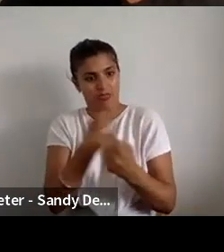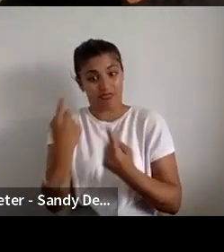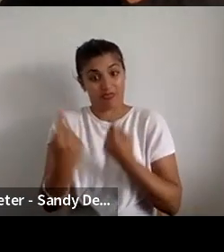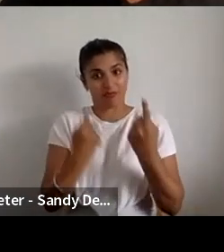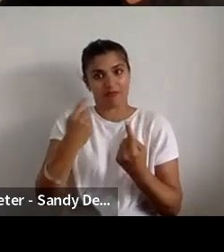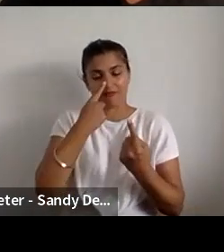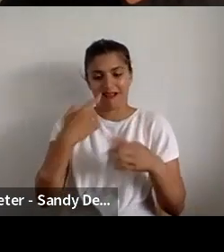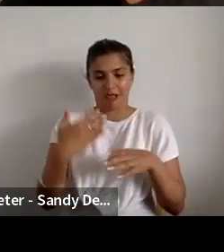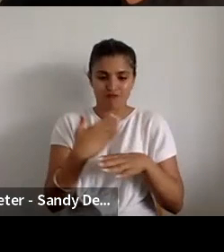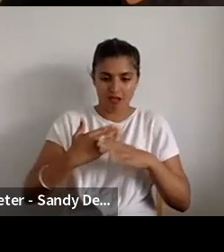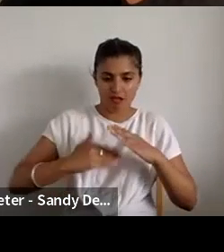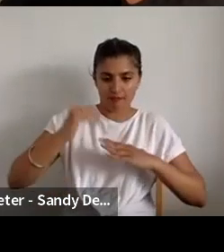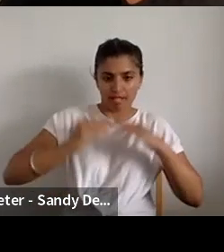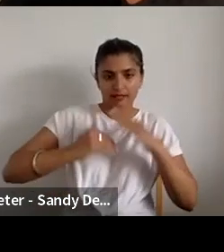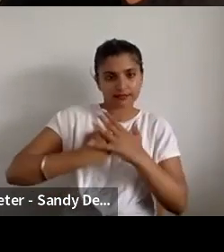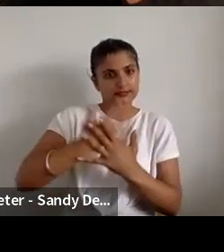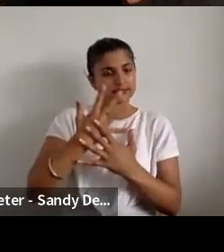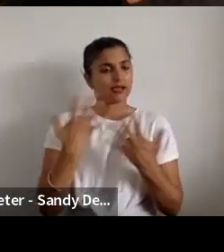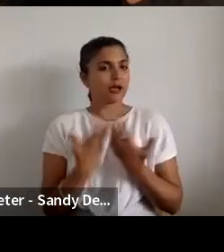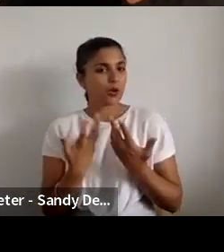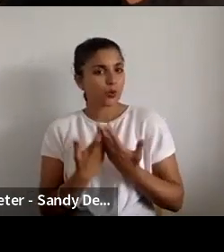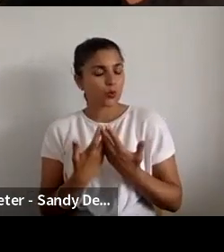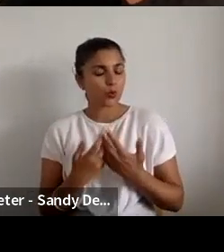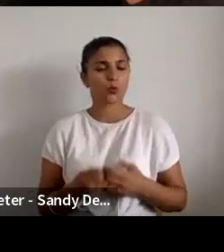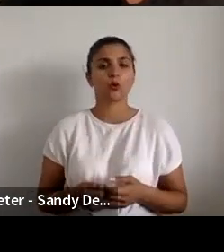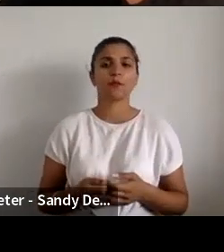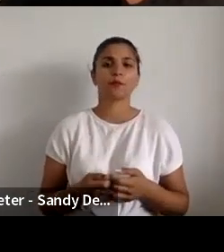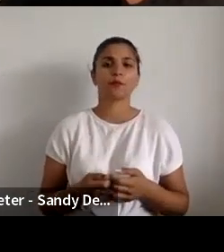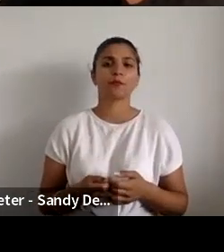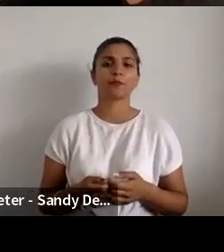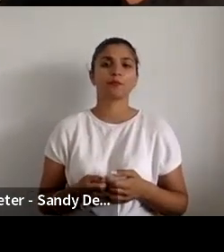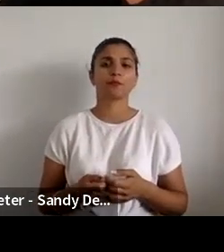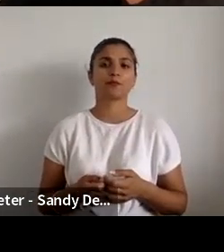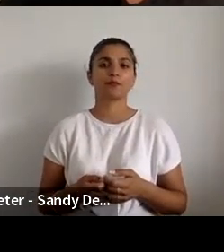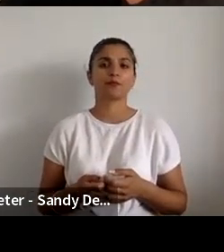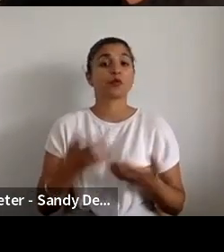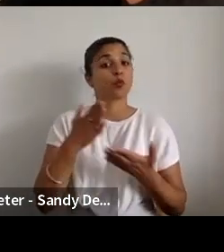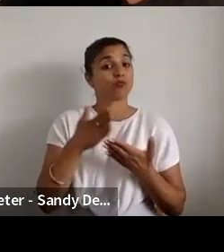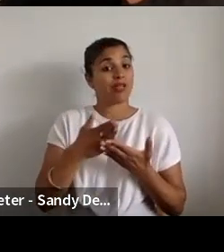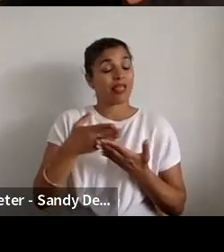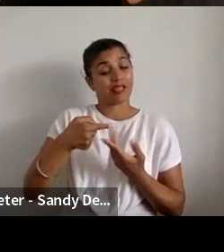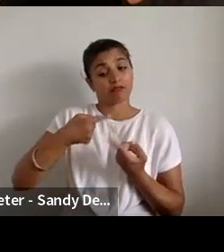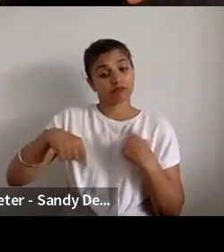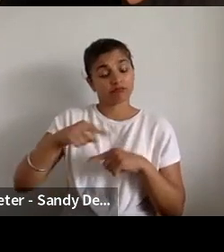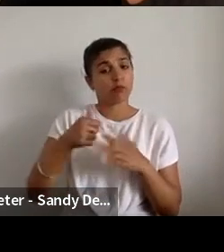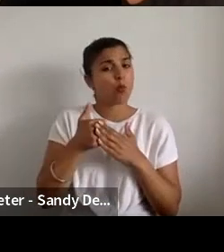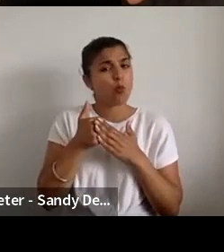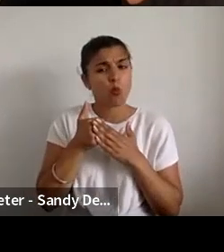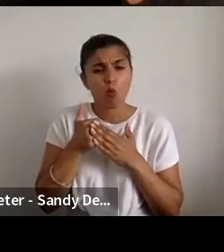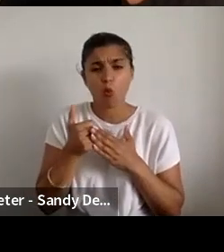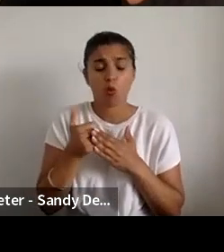think we, we have always found checking